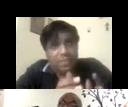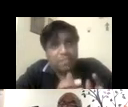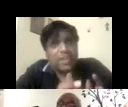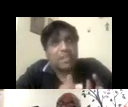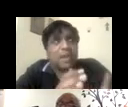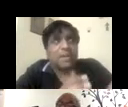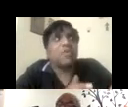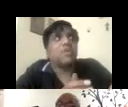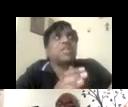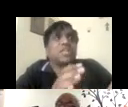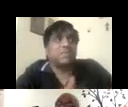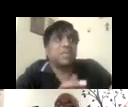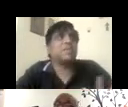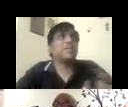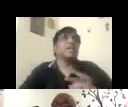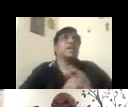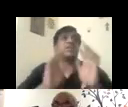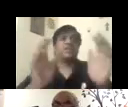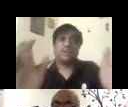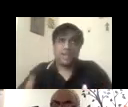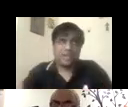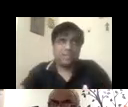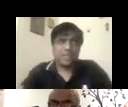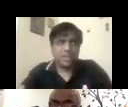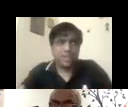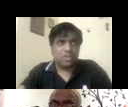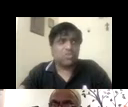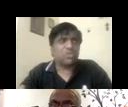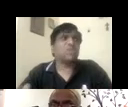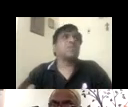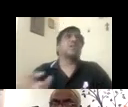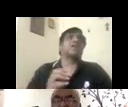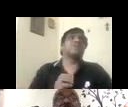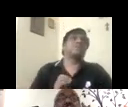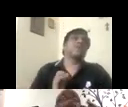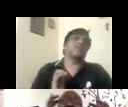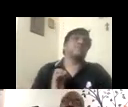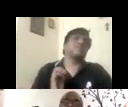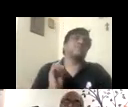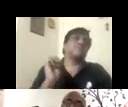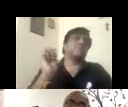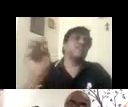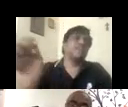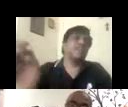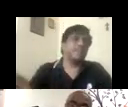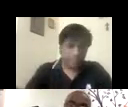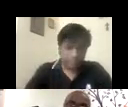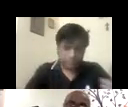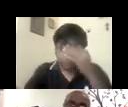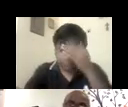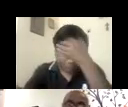I can marry what Saksham said, I will have e-learning course and we facilitate